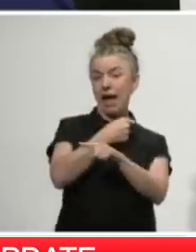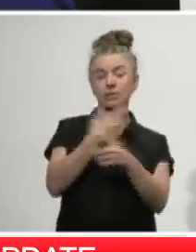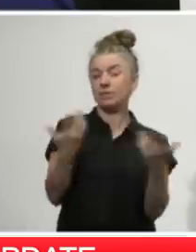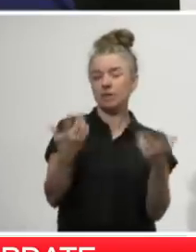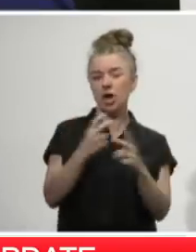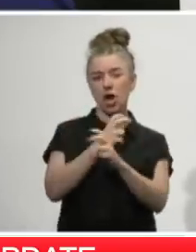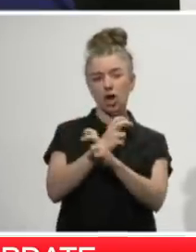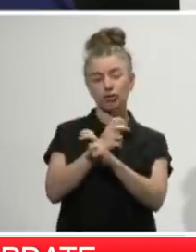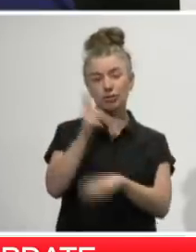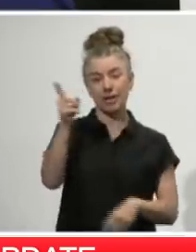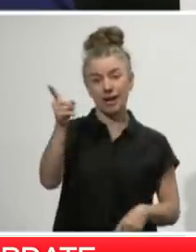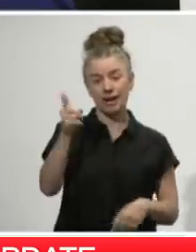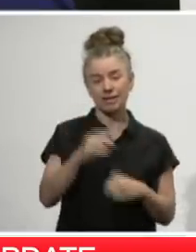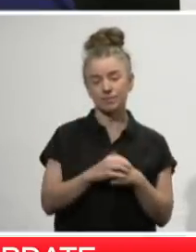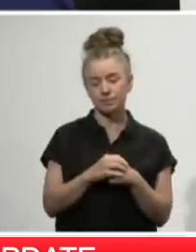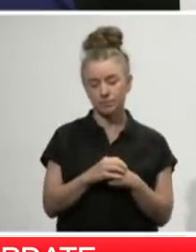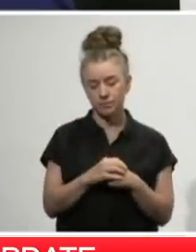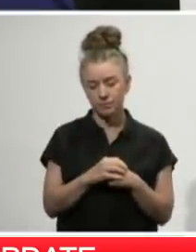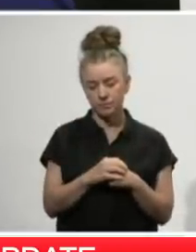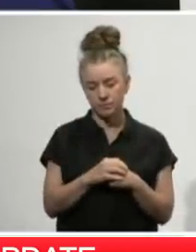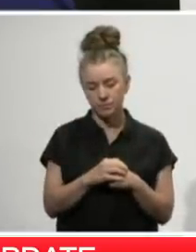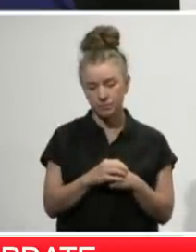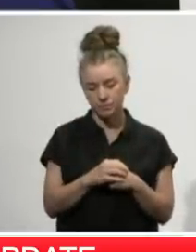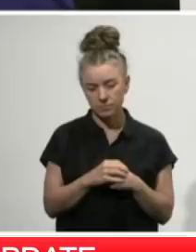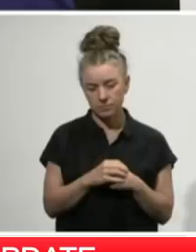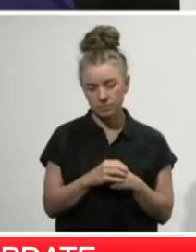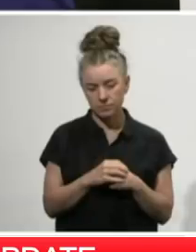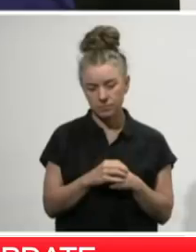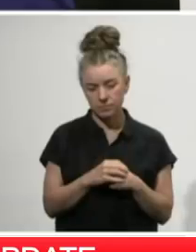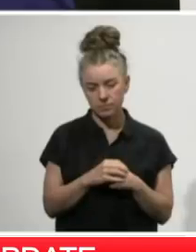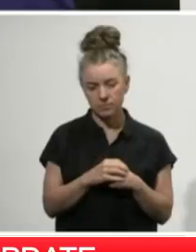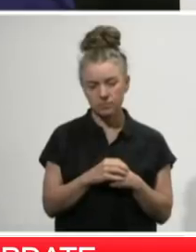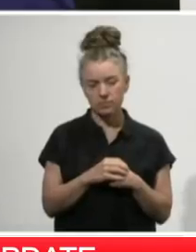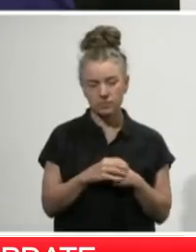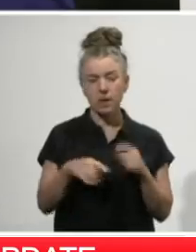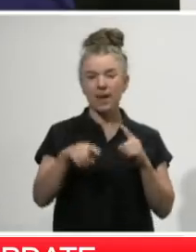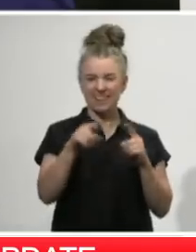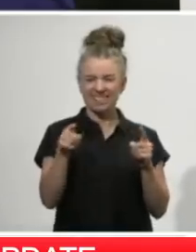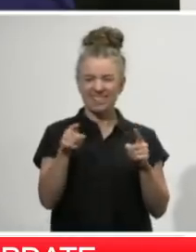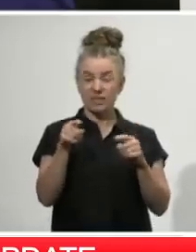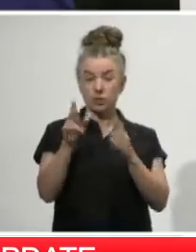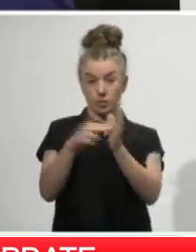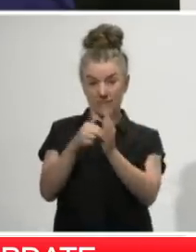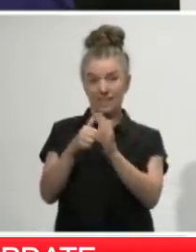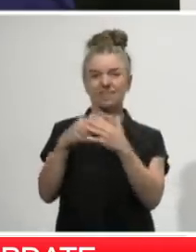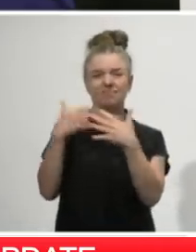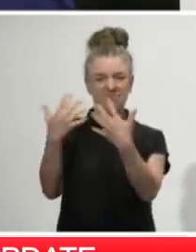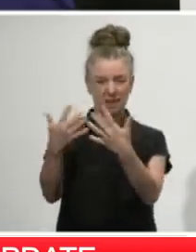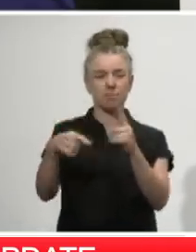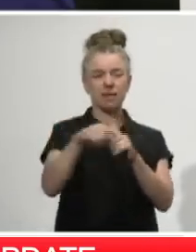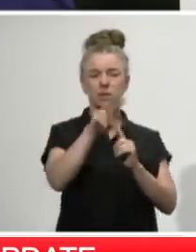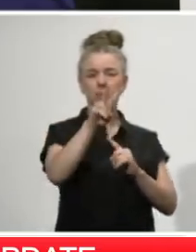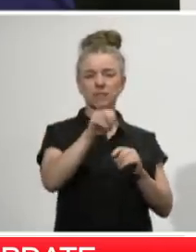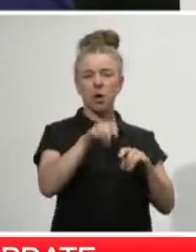conditions in the Tyrell region in Austria, along with around 20 Australians. The group exited